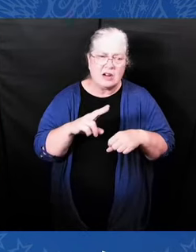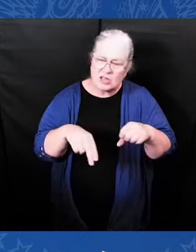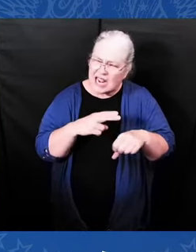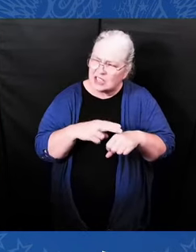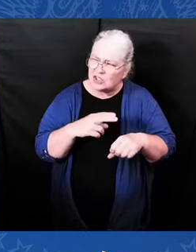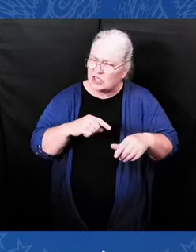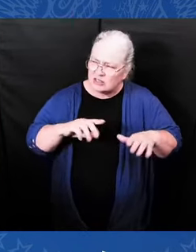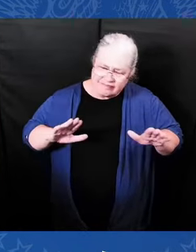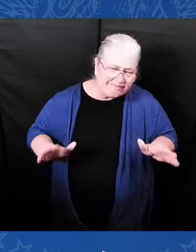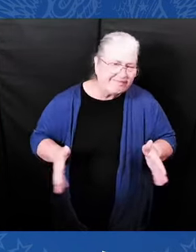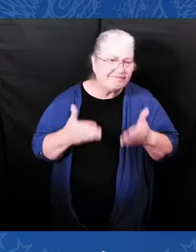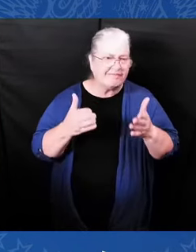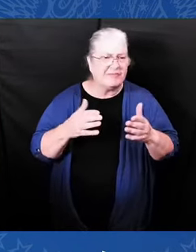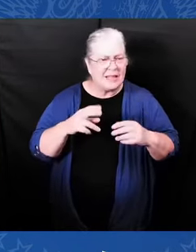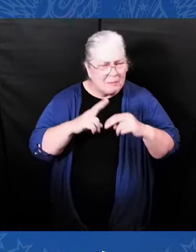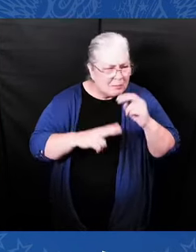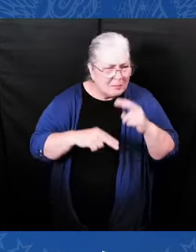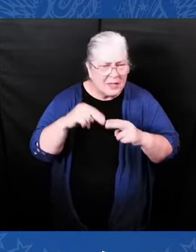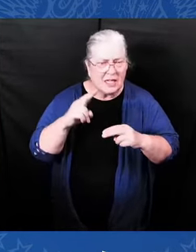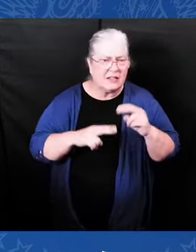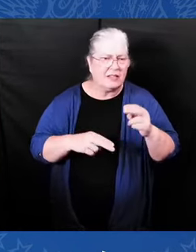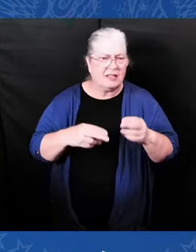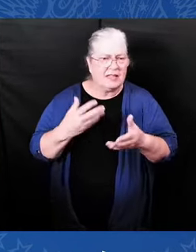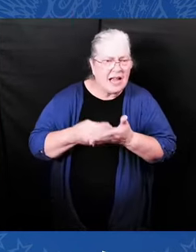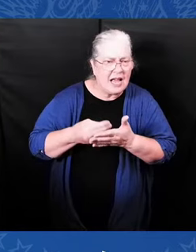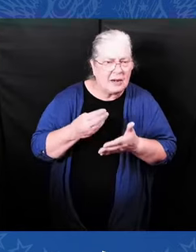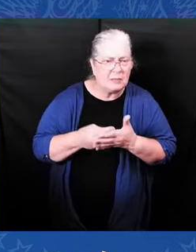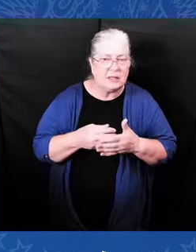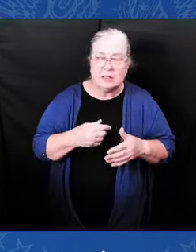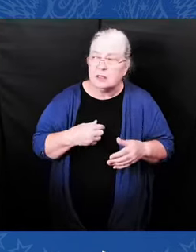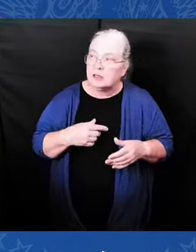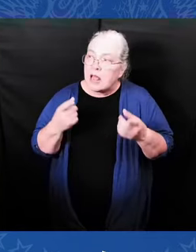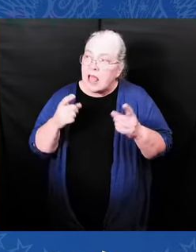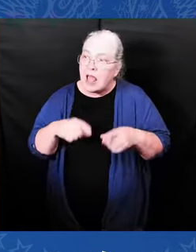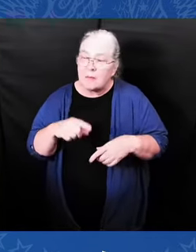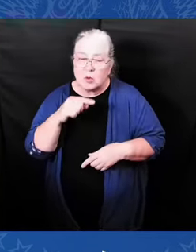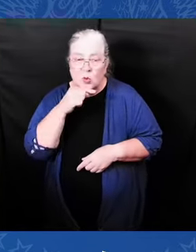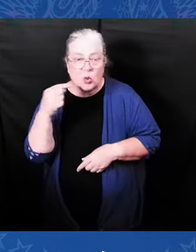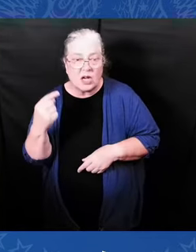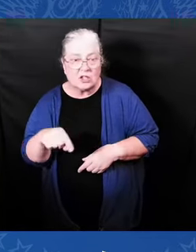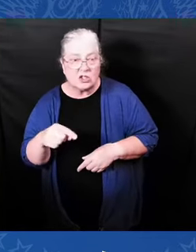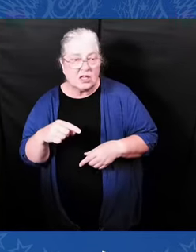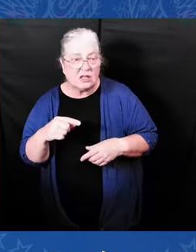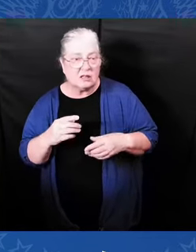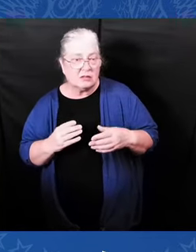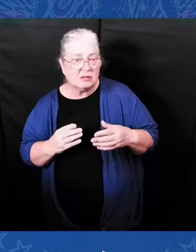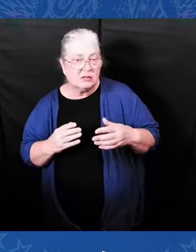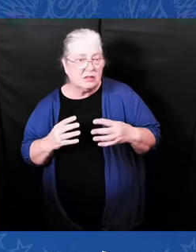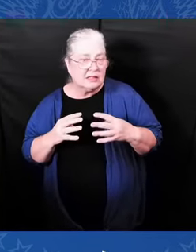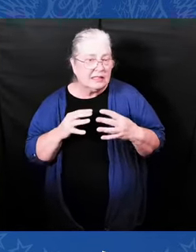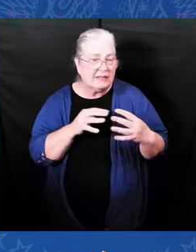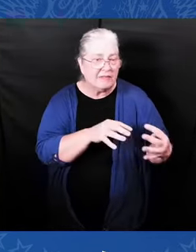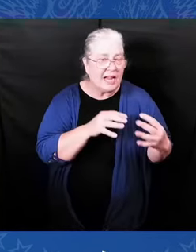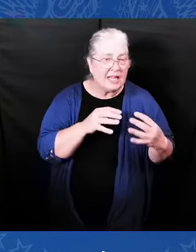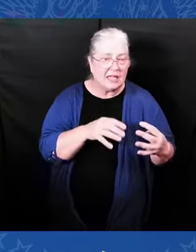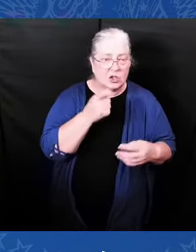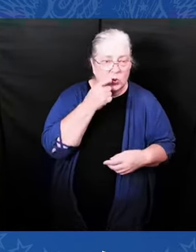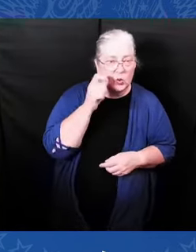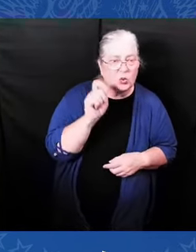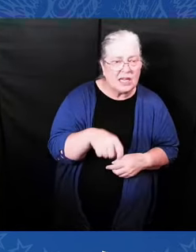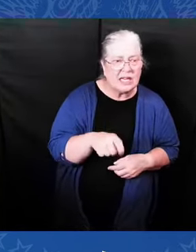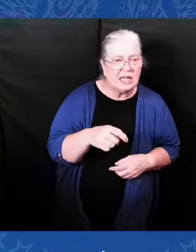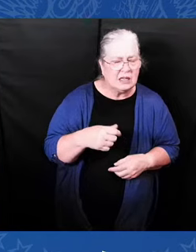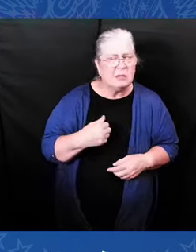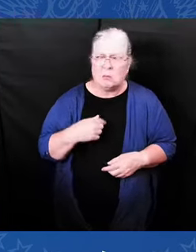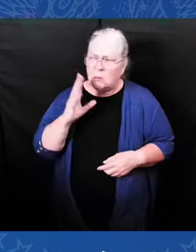And above all, when democracy was at stake, I knew what to do. But you know what? I wish I could say the